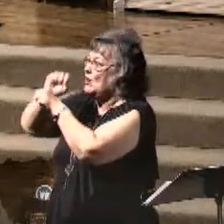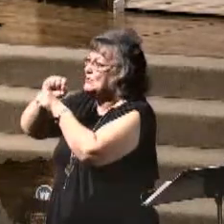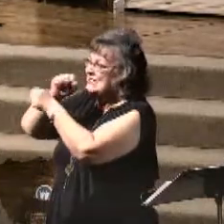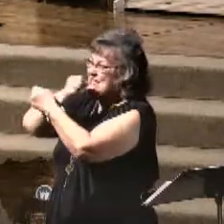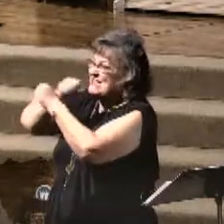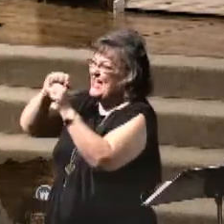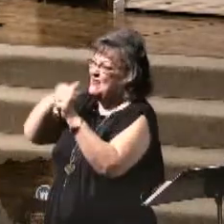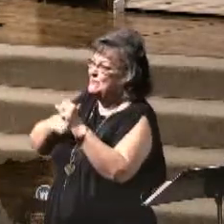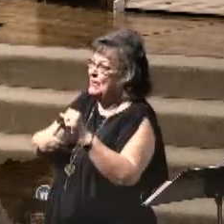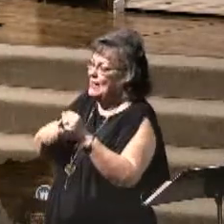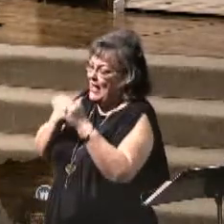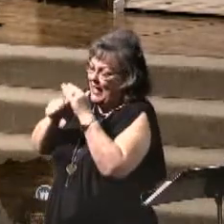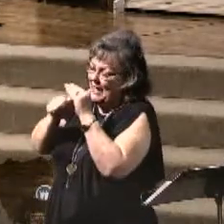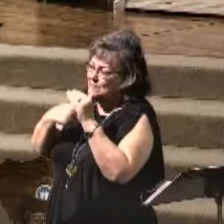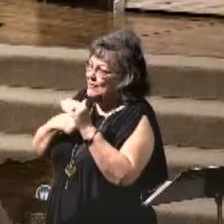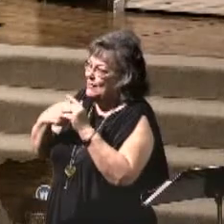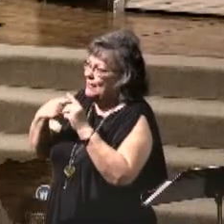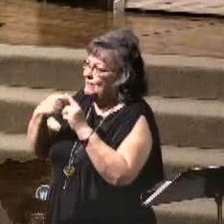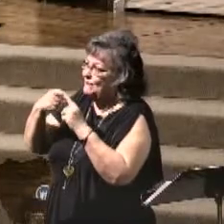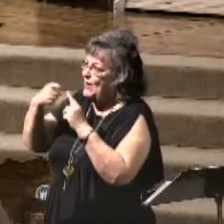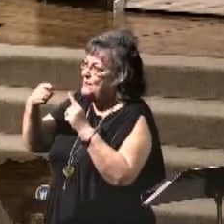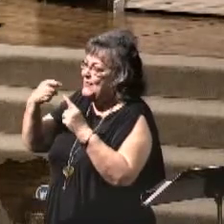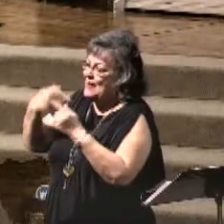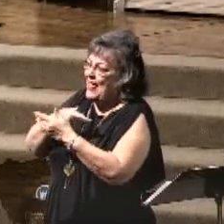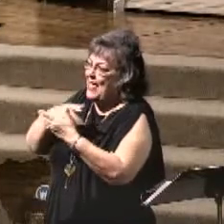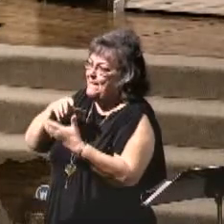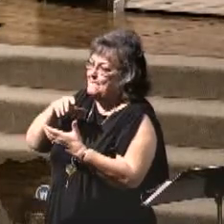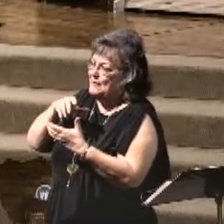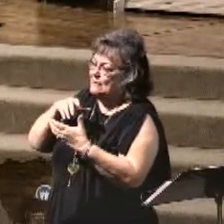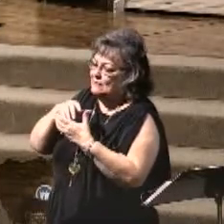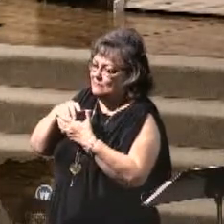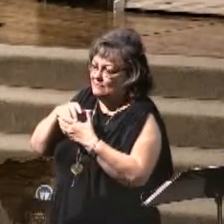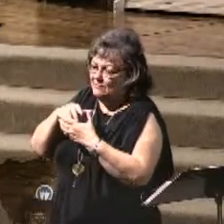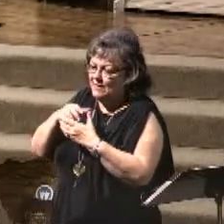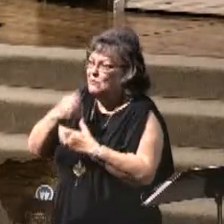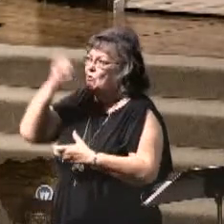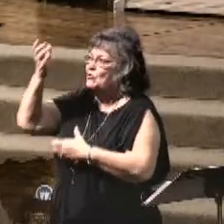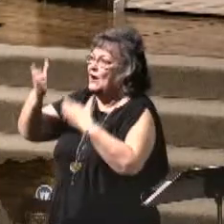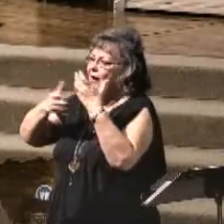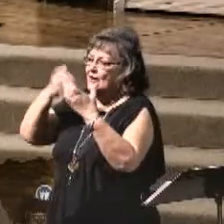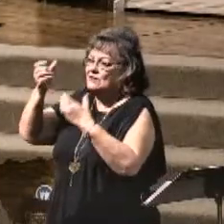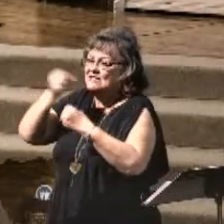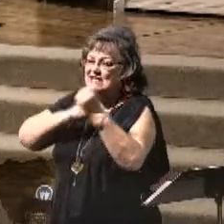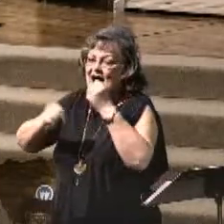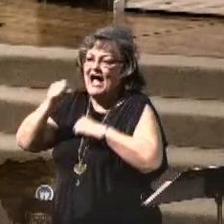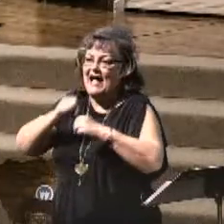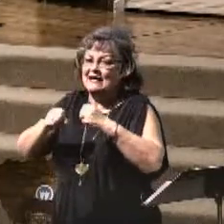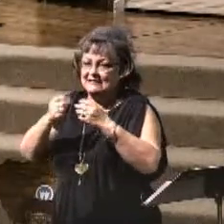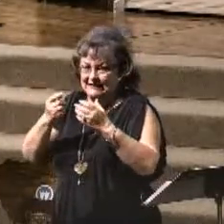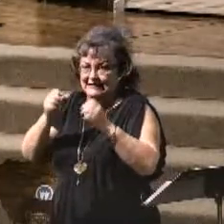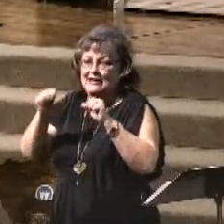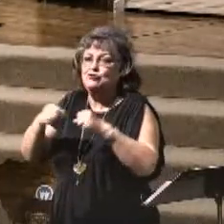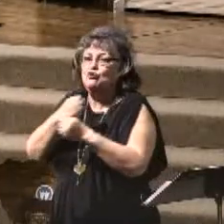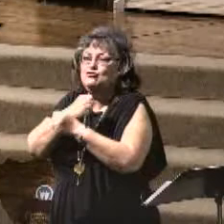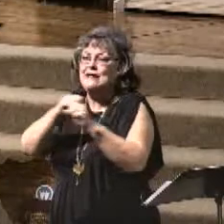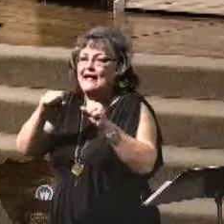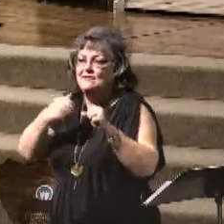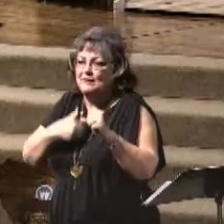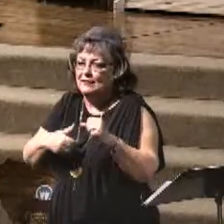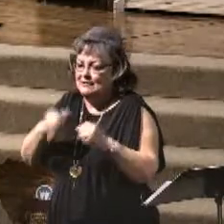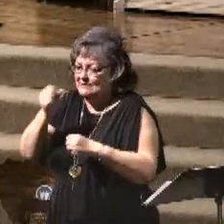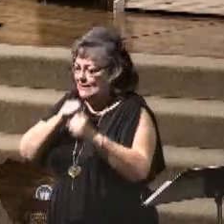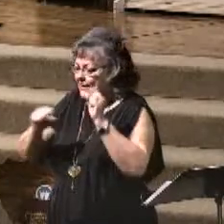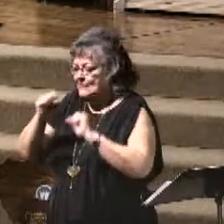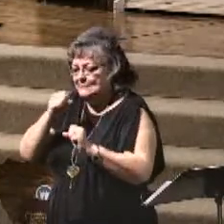me, hide me from the lamb. They would cry out to science, science, can you save me? Science